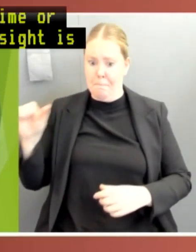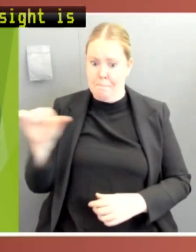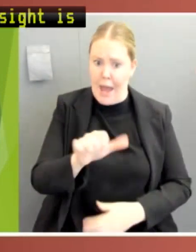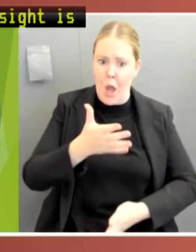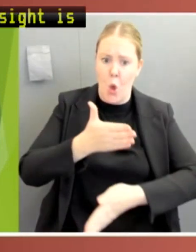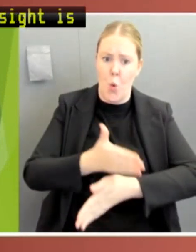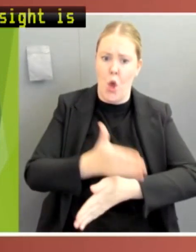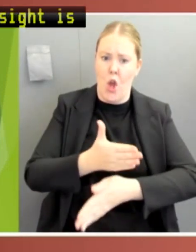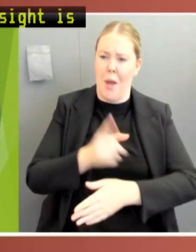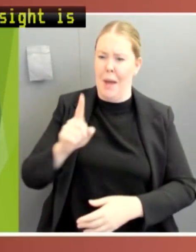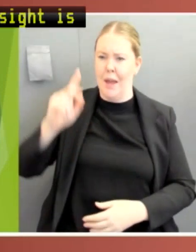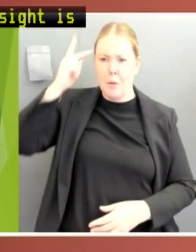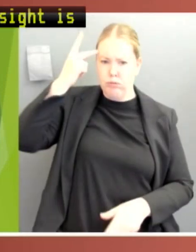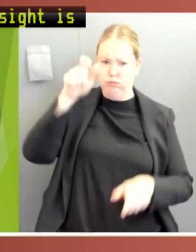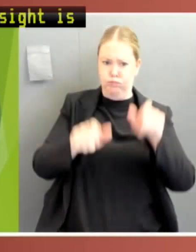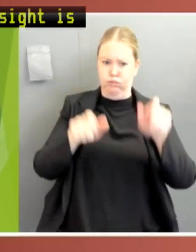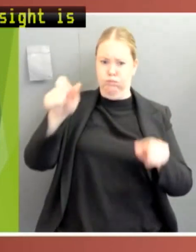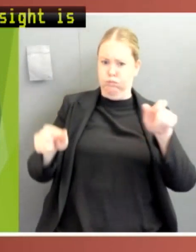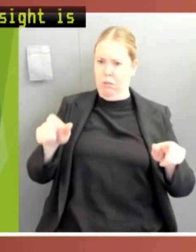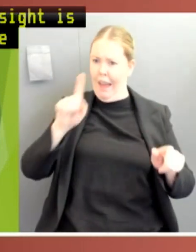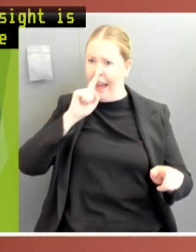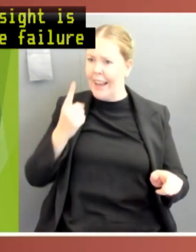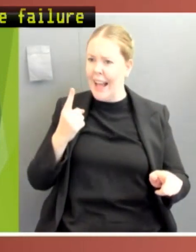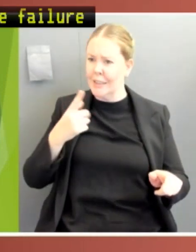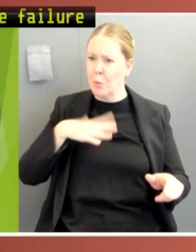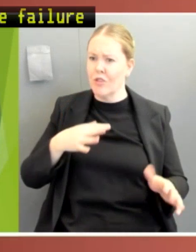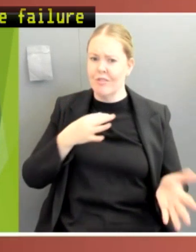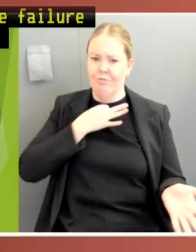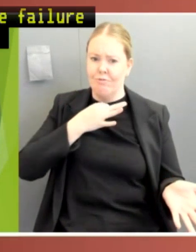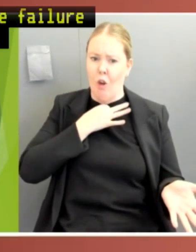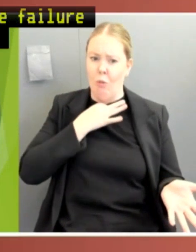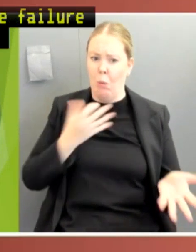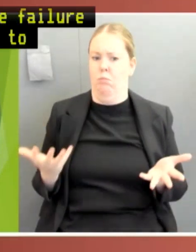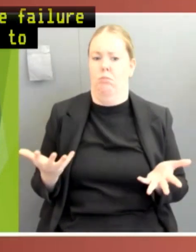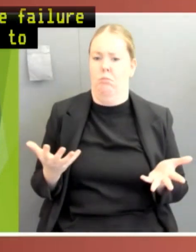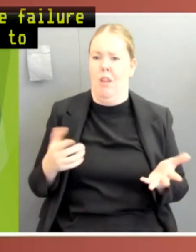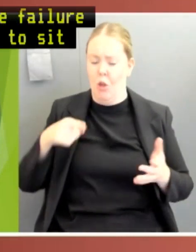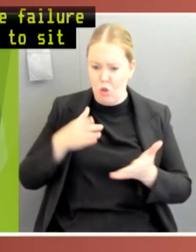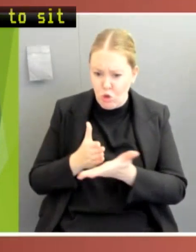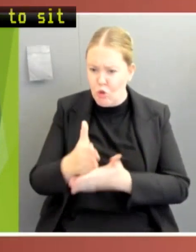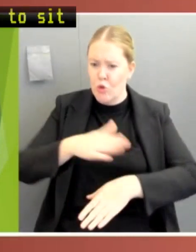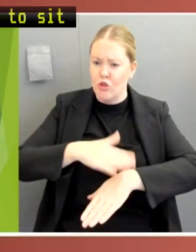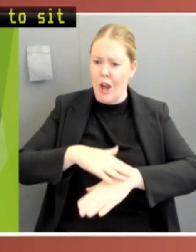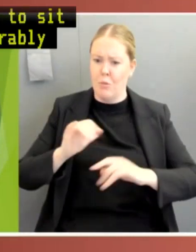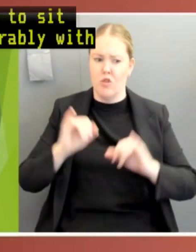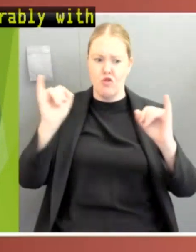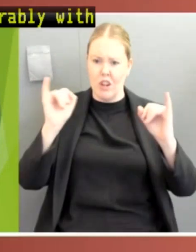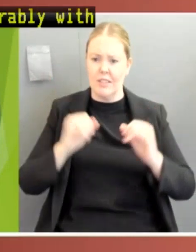The failure of Australia's parliaments to sit regularly compares unfavourably with the experiences of parliaments during historical crises.